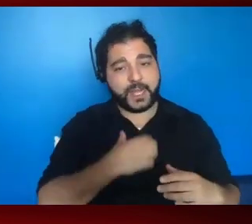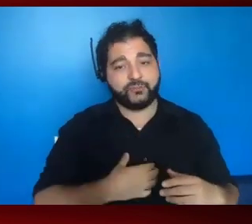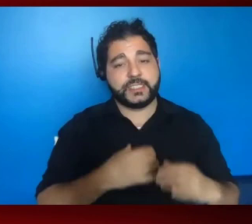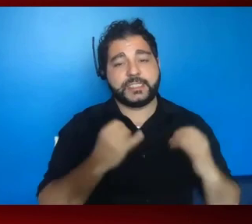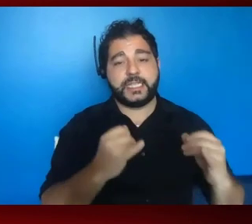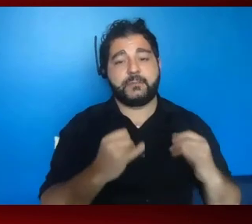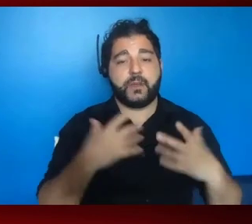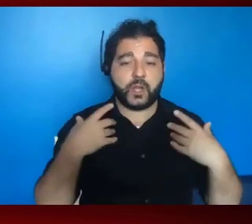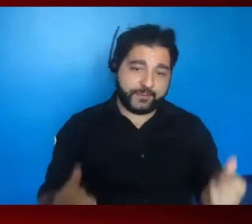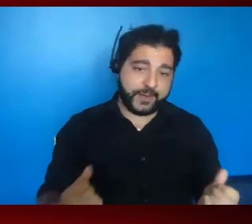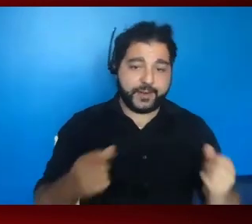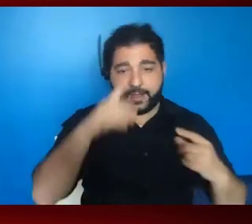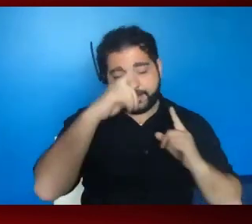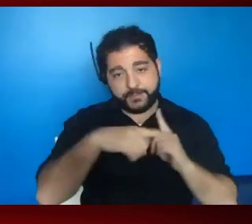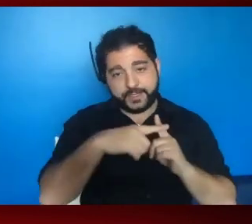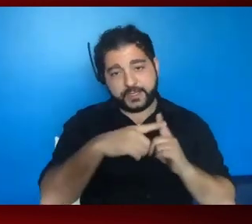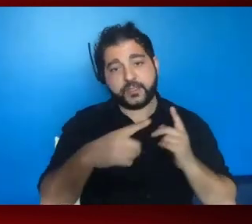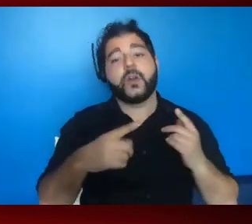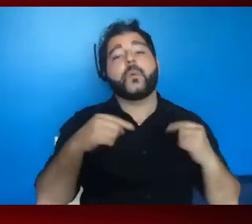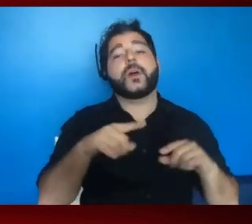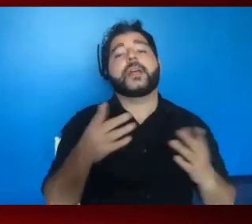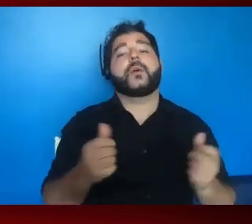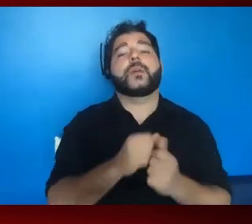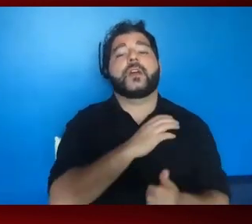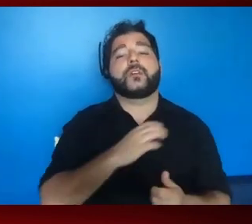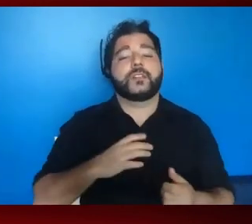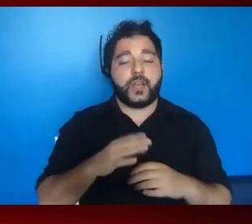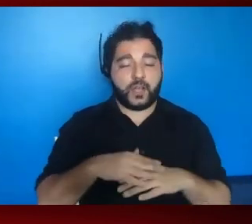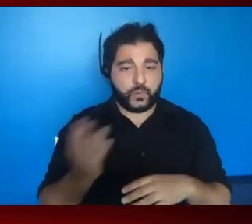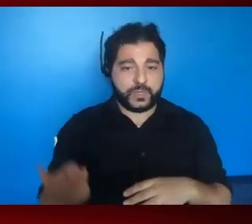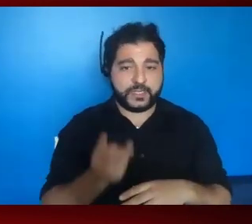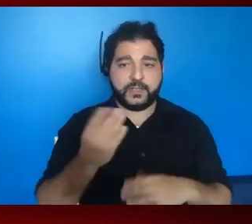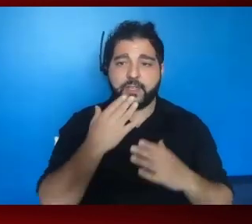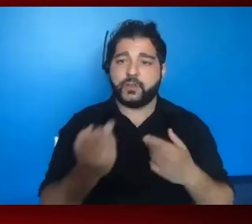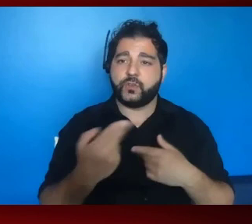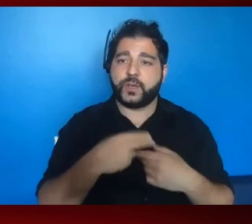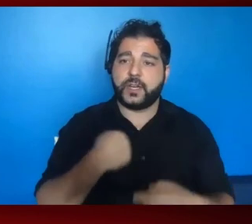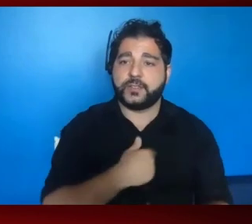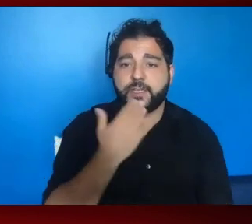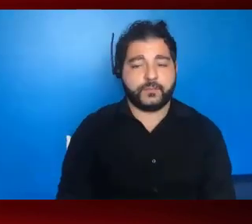confident and optimistic in your readings with Congress and the administration on Wednesday. Thank you for being with us.